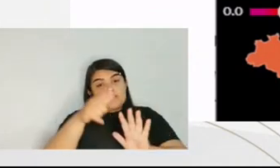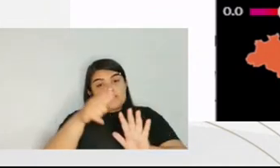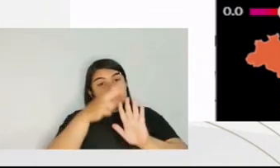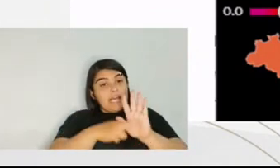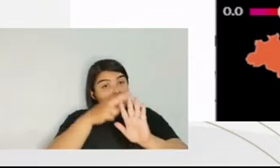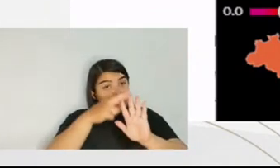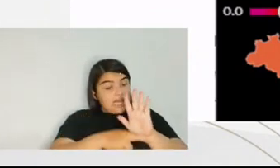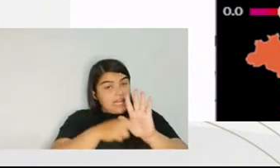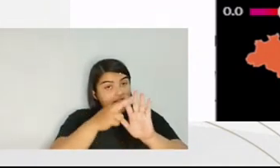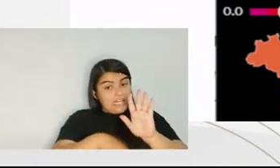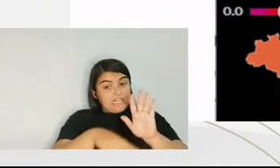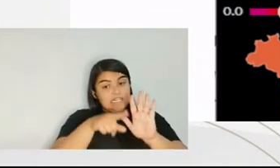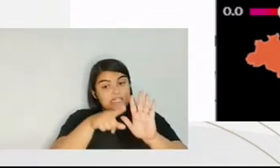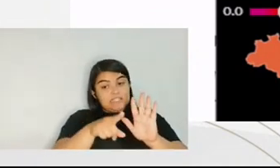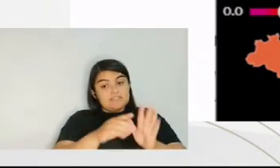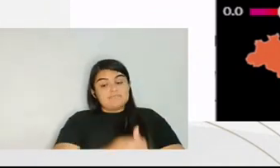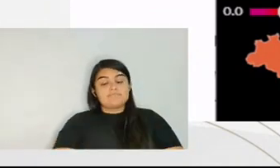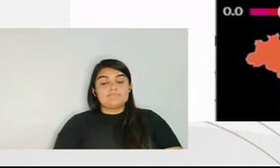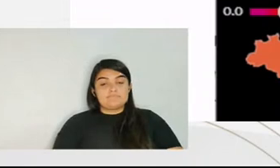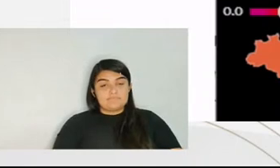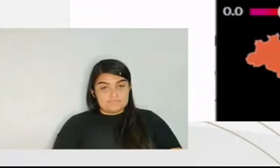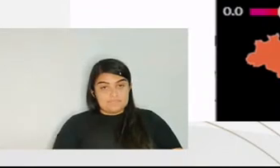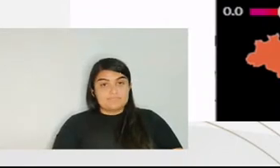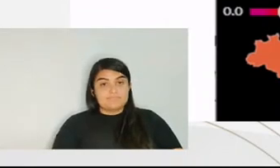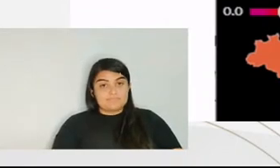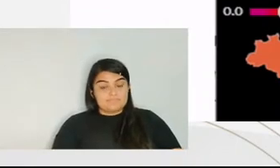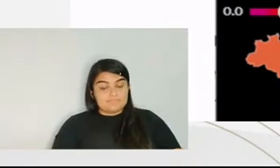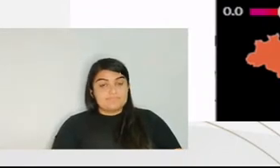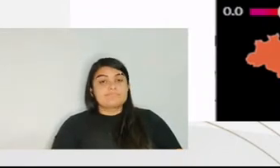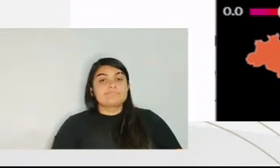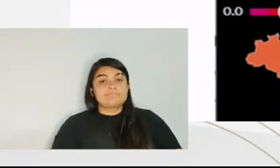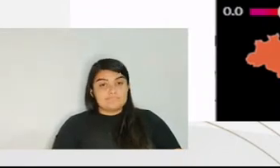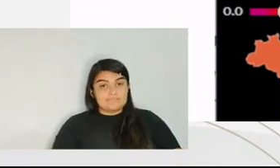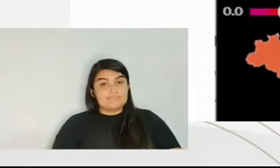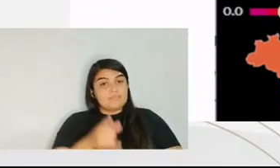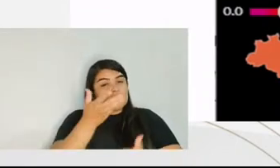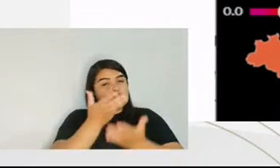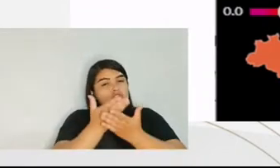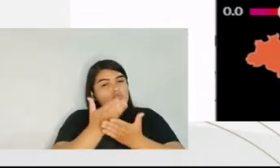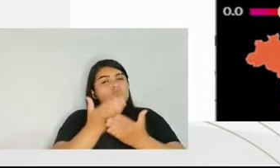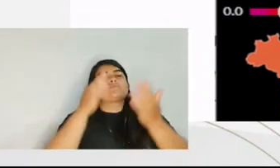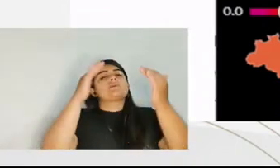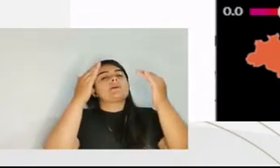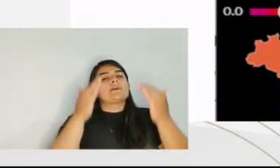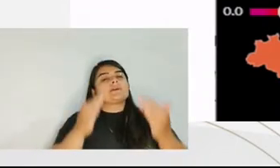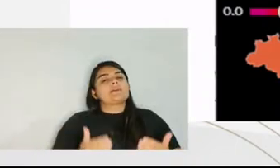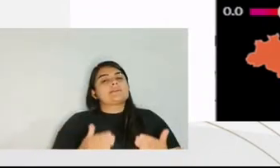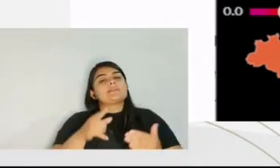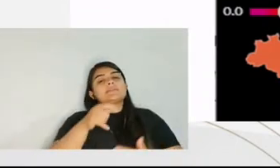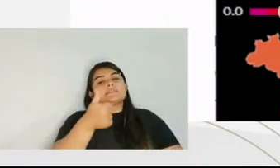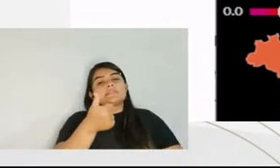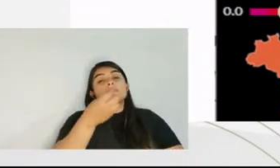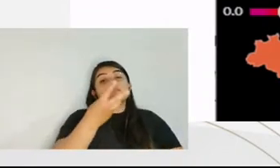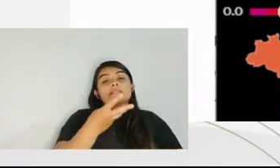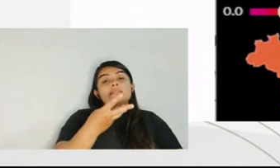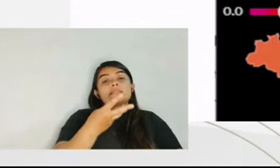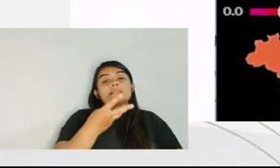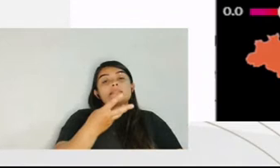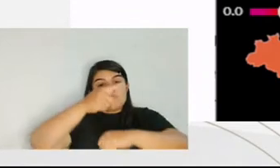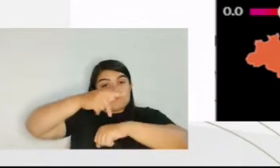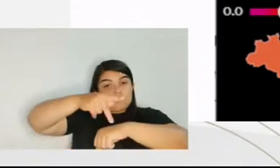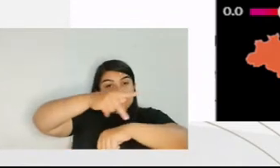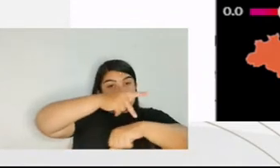and I would show this report from the World Justice Project that